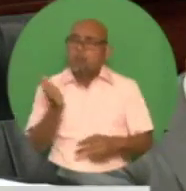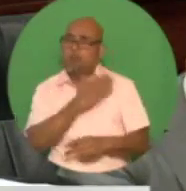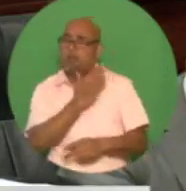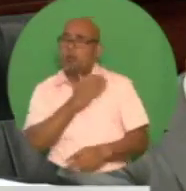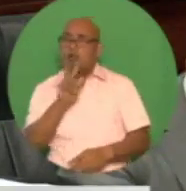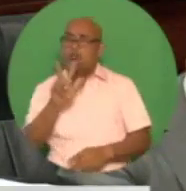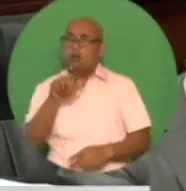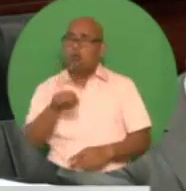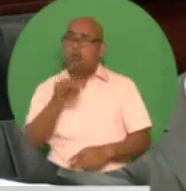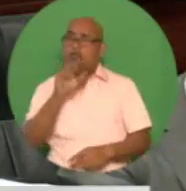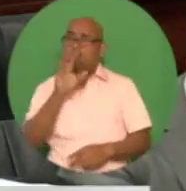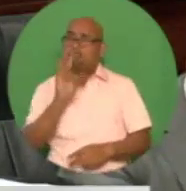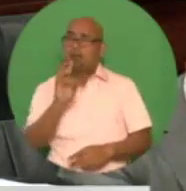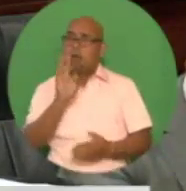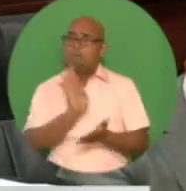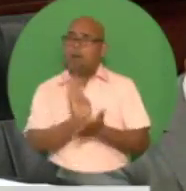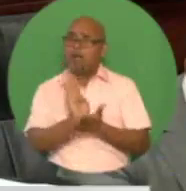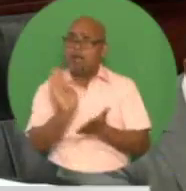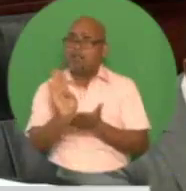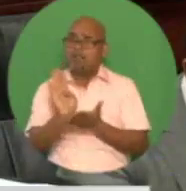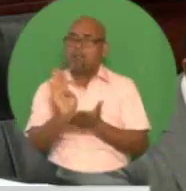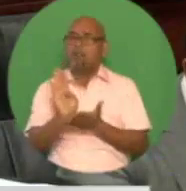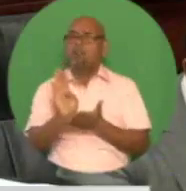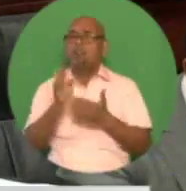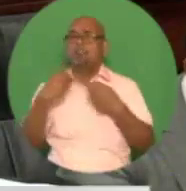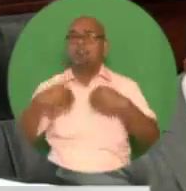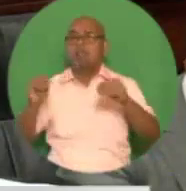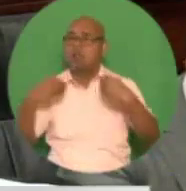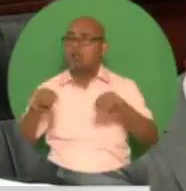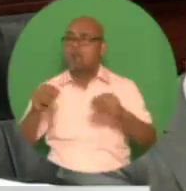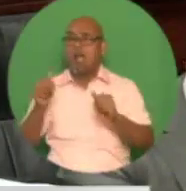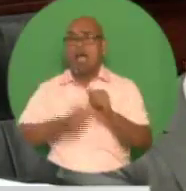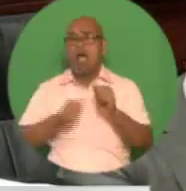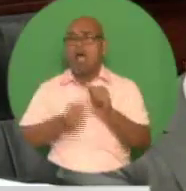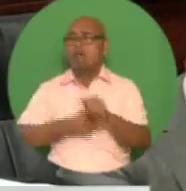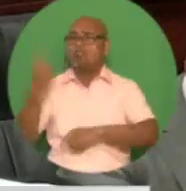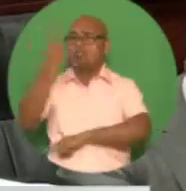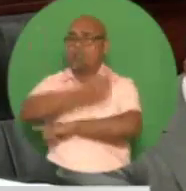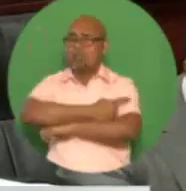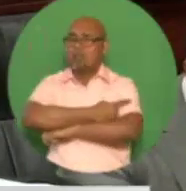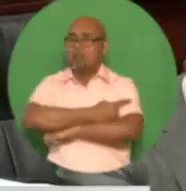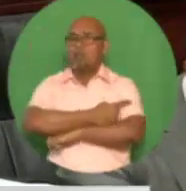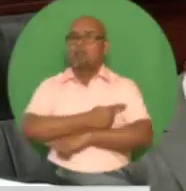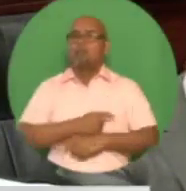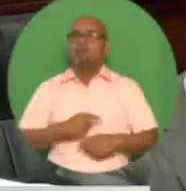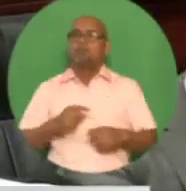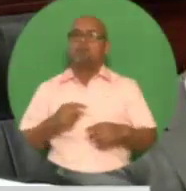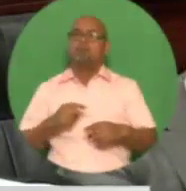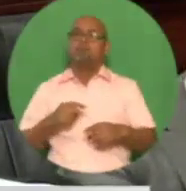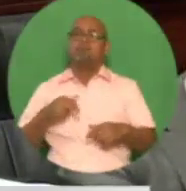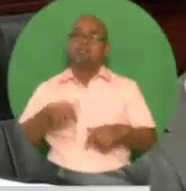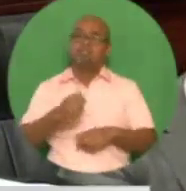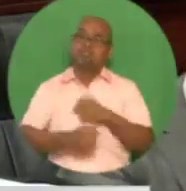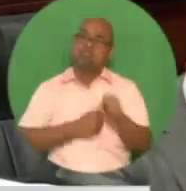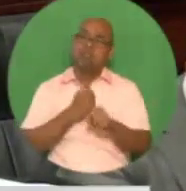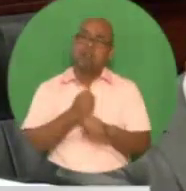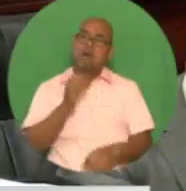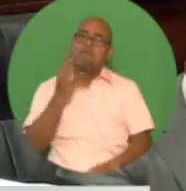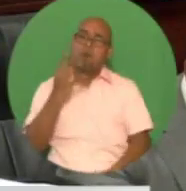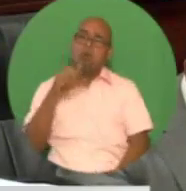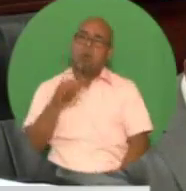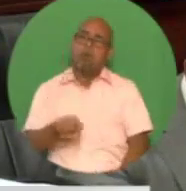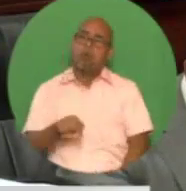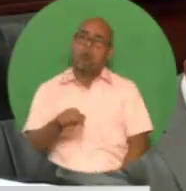cubic feet per day in 2017 to an average of 4.14 billion standard cubic feet per day in 2021.